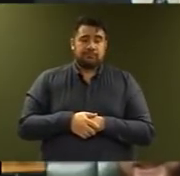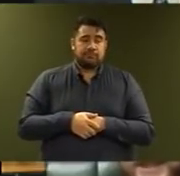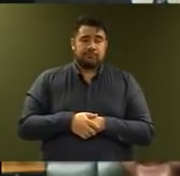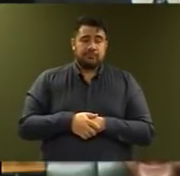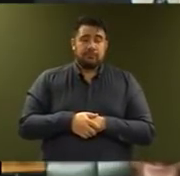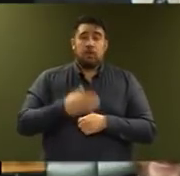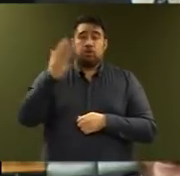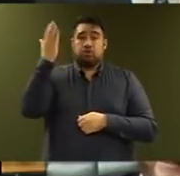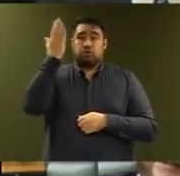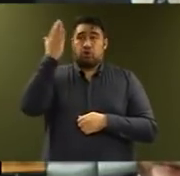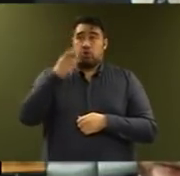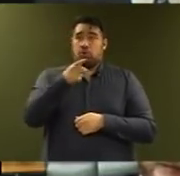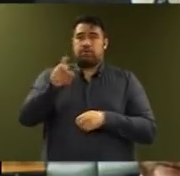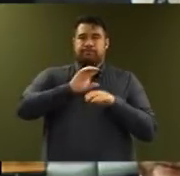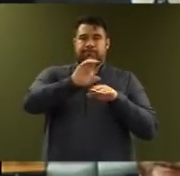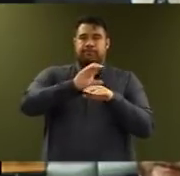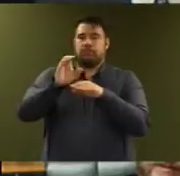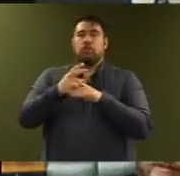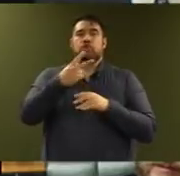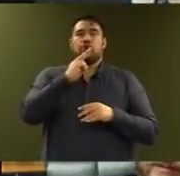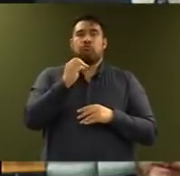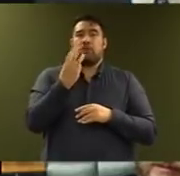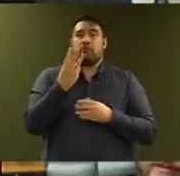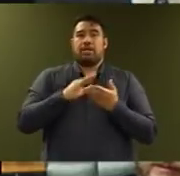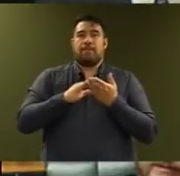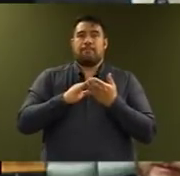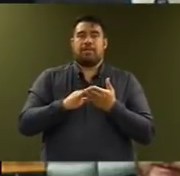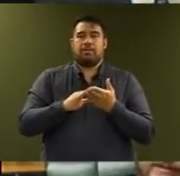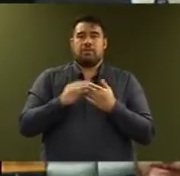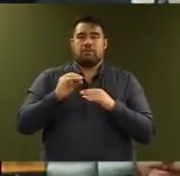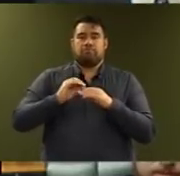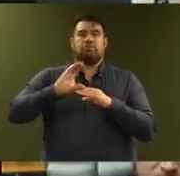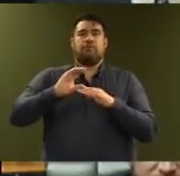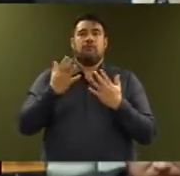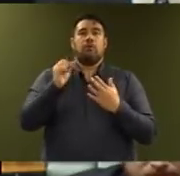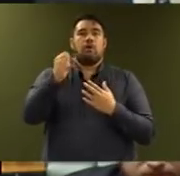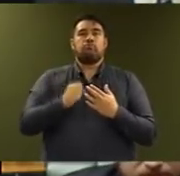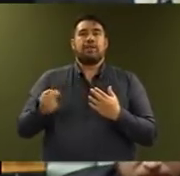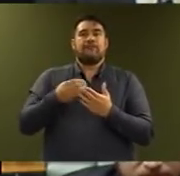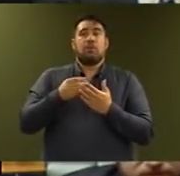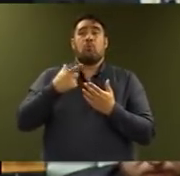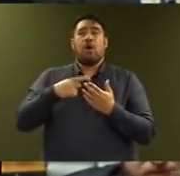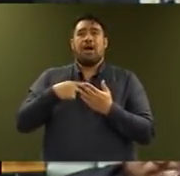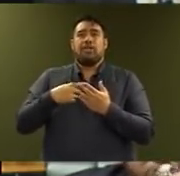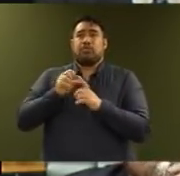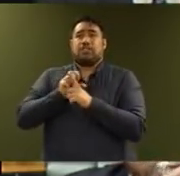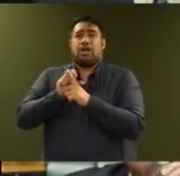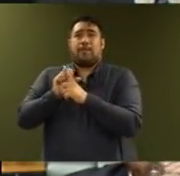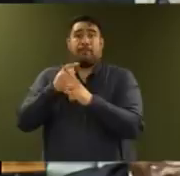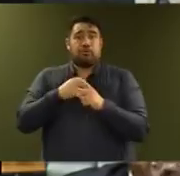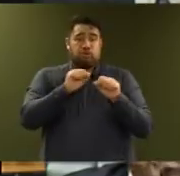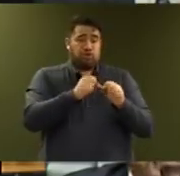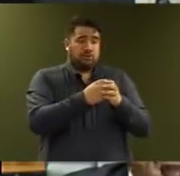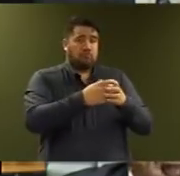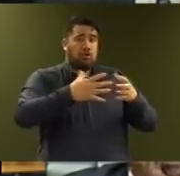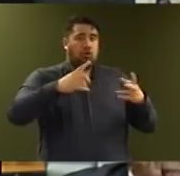Schools will receive a $203.6 million boost to their operating funding to keep up with the growing number of students and help